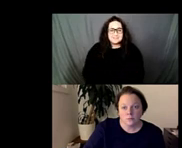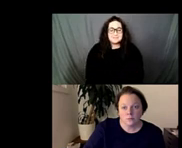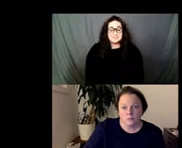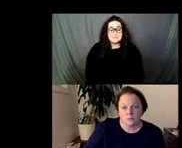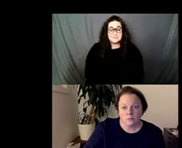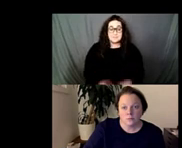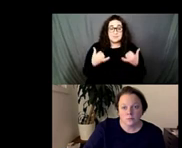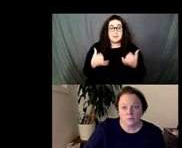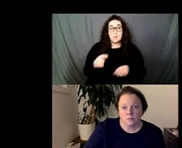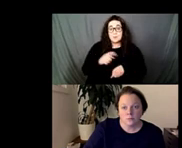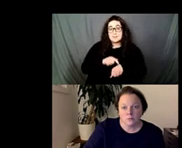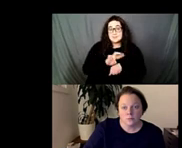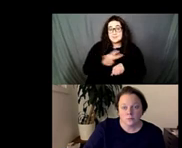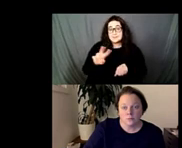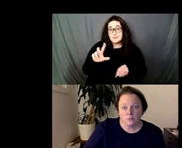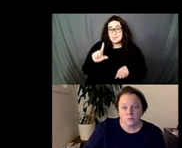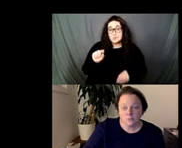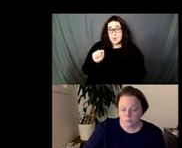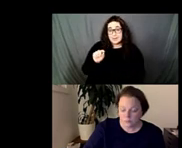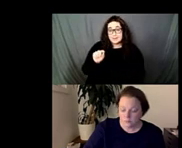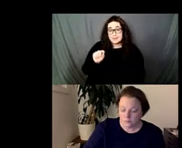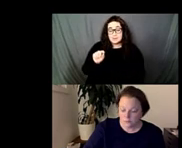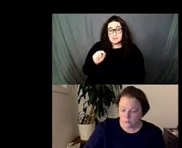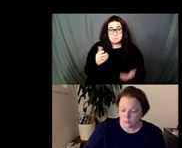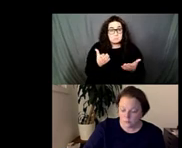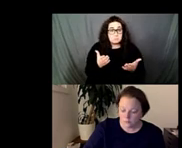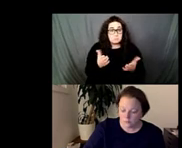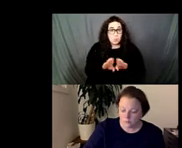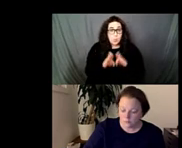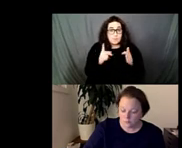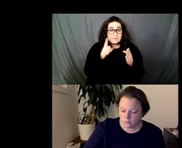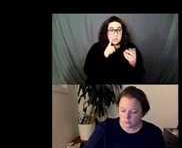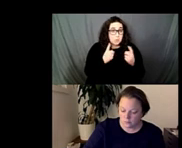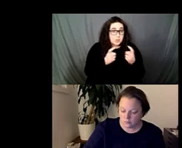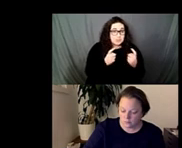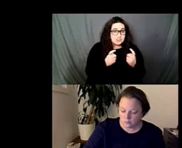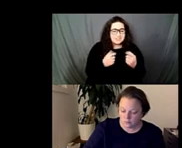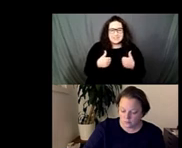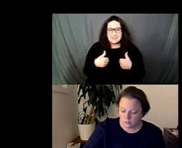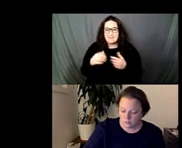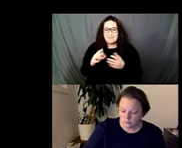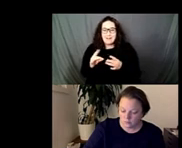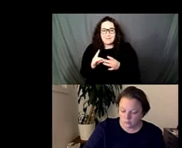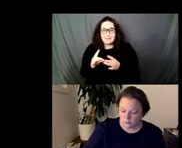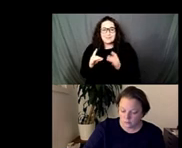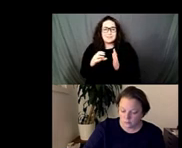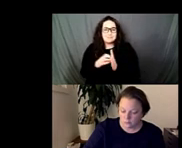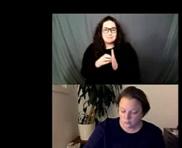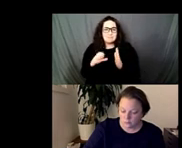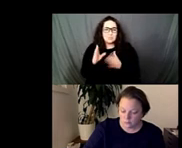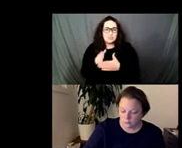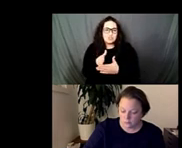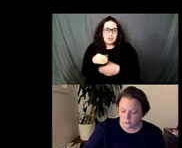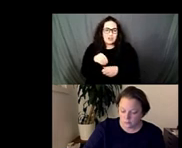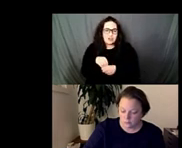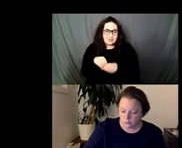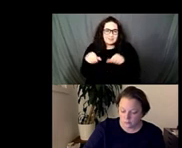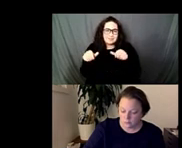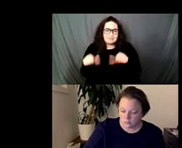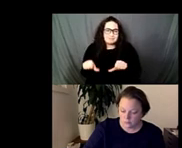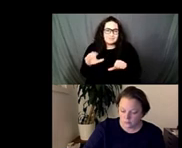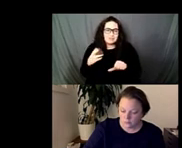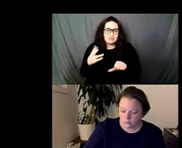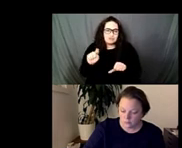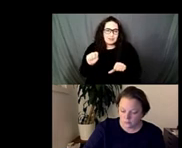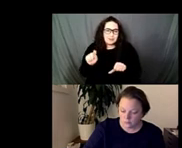any other questions that folks have and we also have two other comments or quotes to share so i'll just kind of pause for a moment and let that